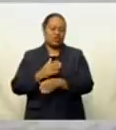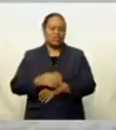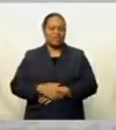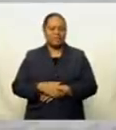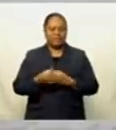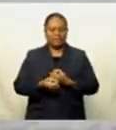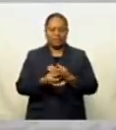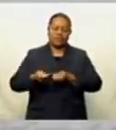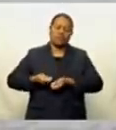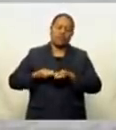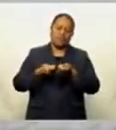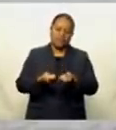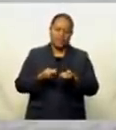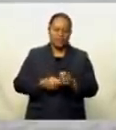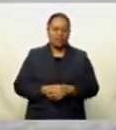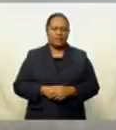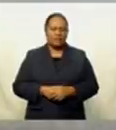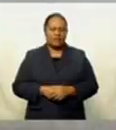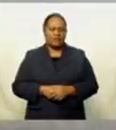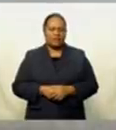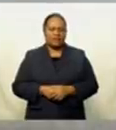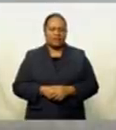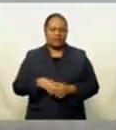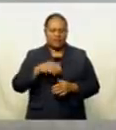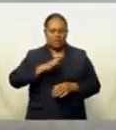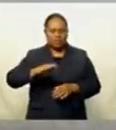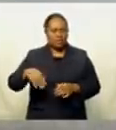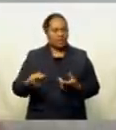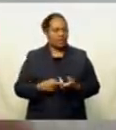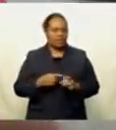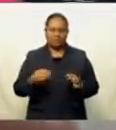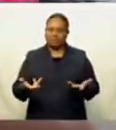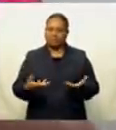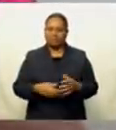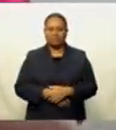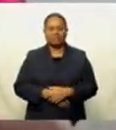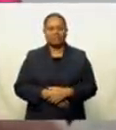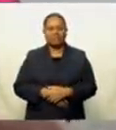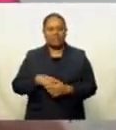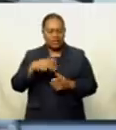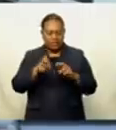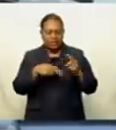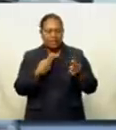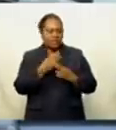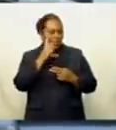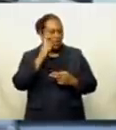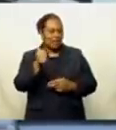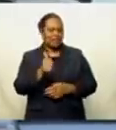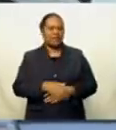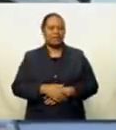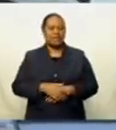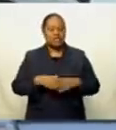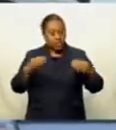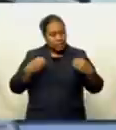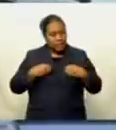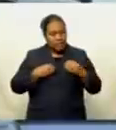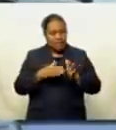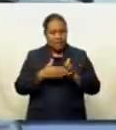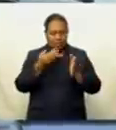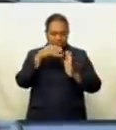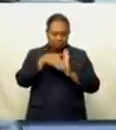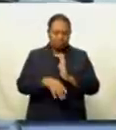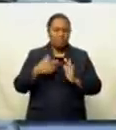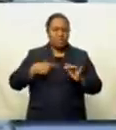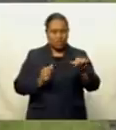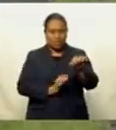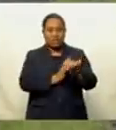Now, female or male, feed the children like that and feed the family. Prasad says while the business is down due to